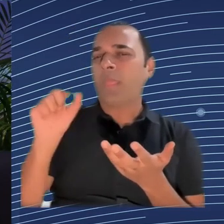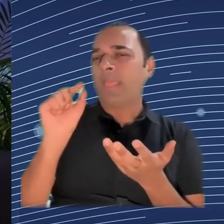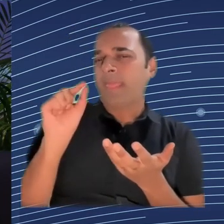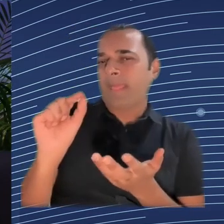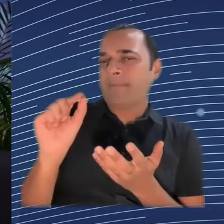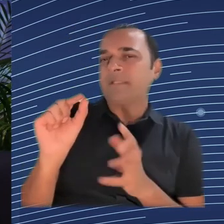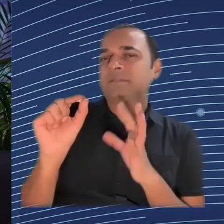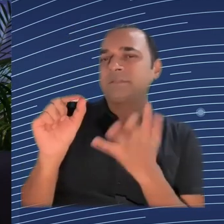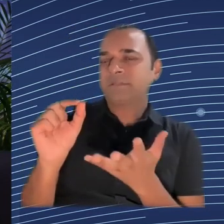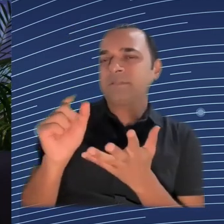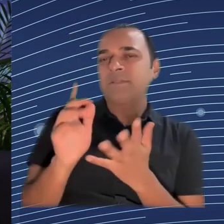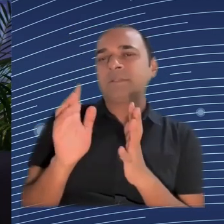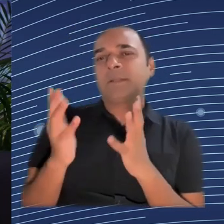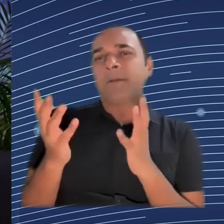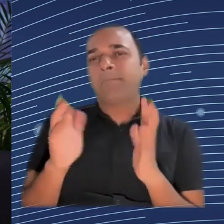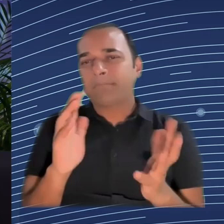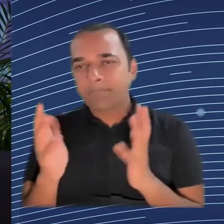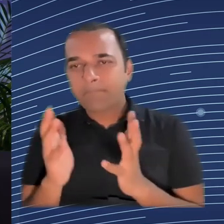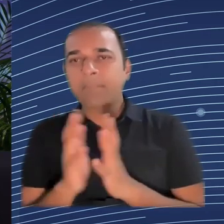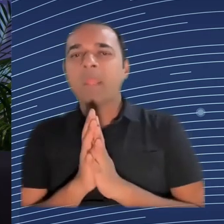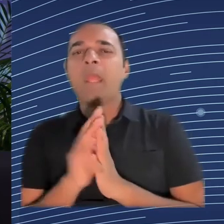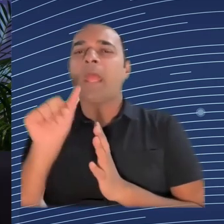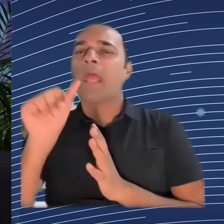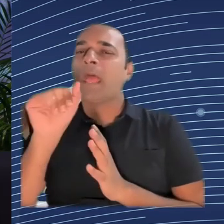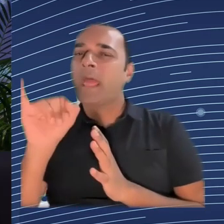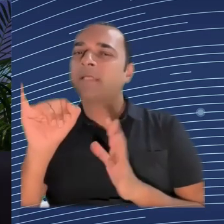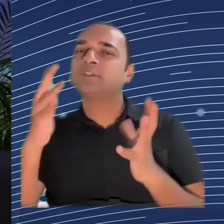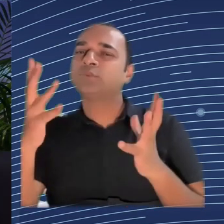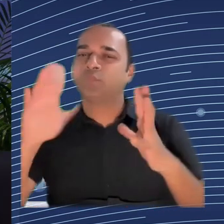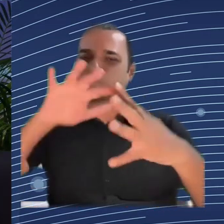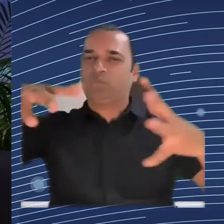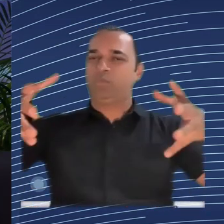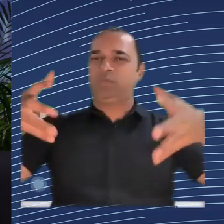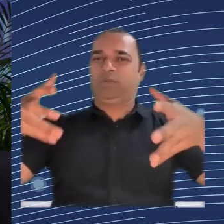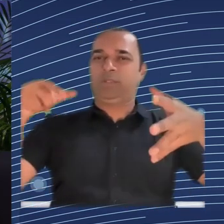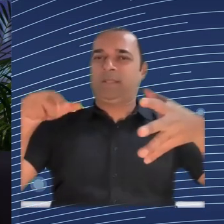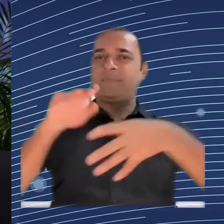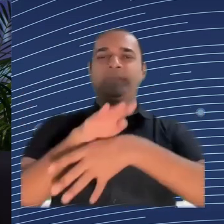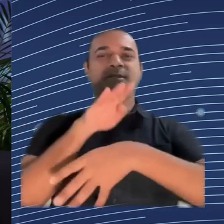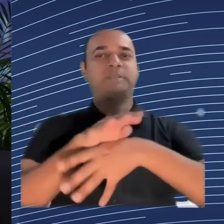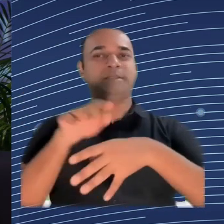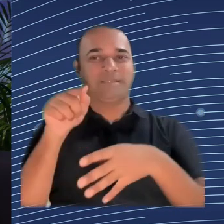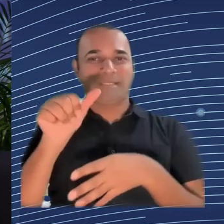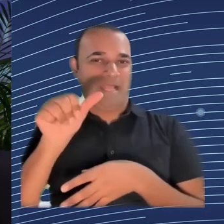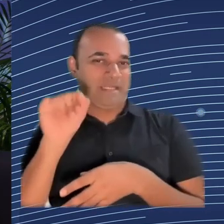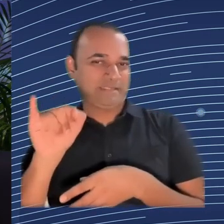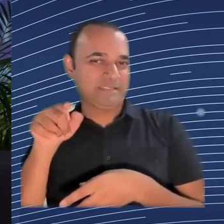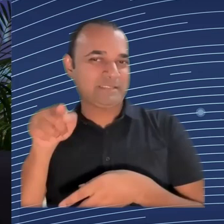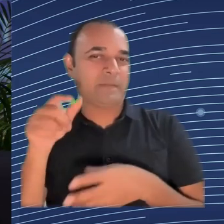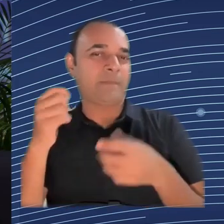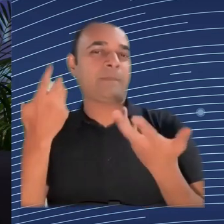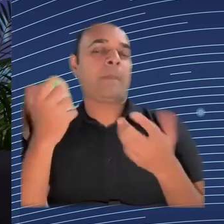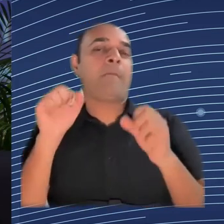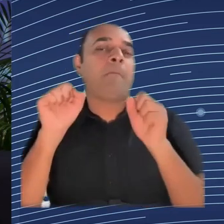the employer, to take a decision. And it is where we do see that some AI lead to hiring and